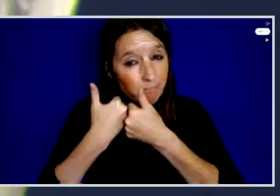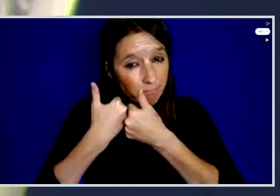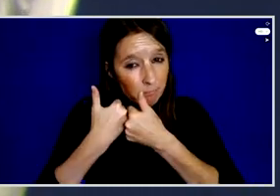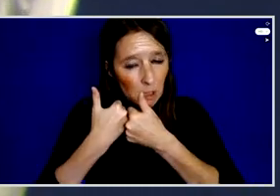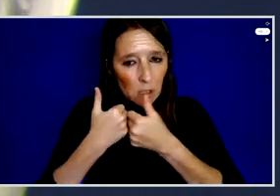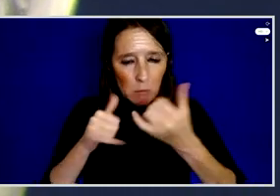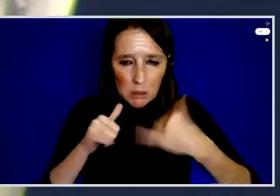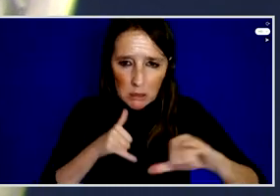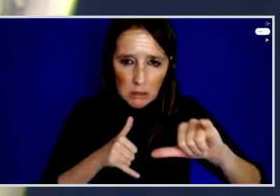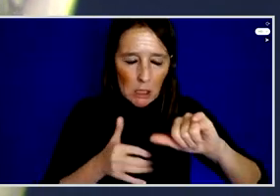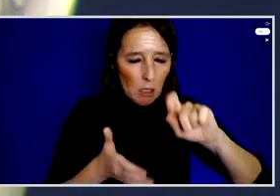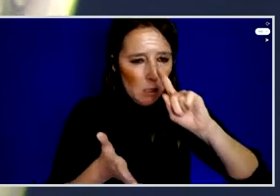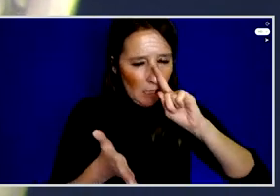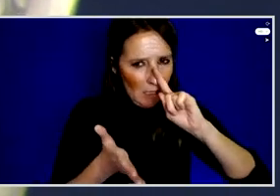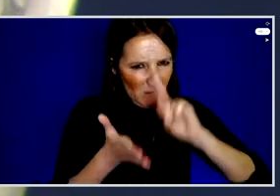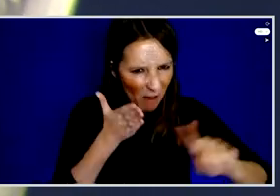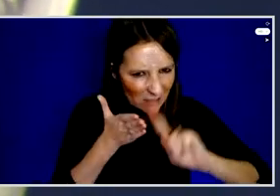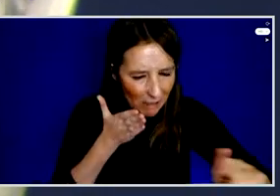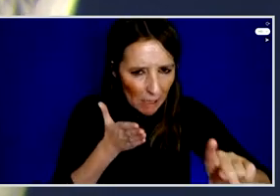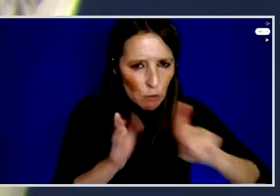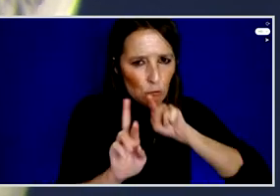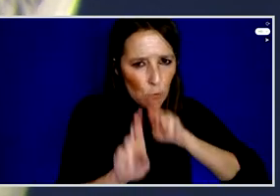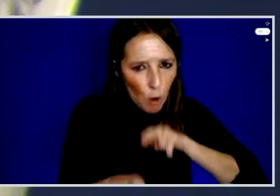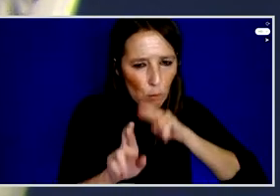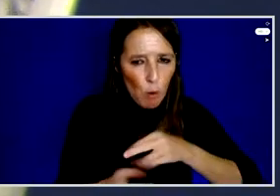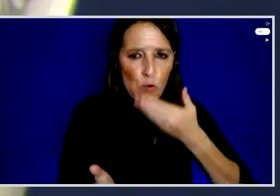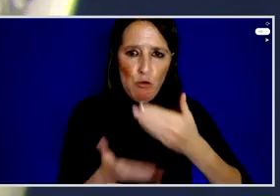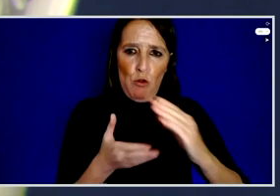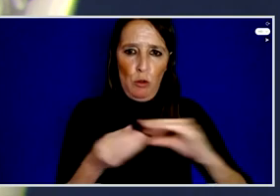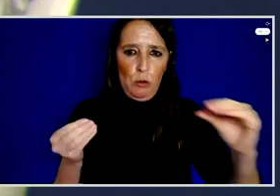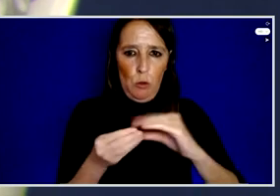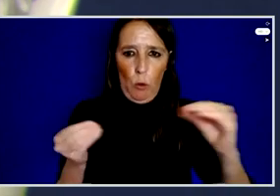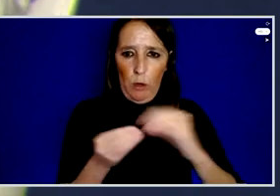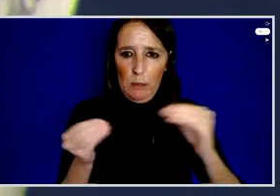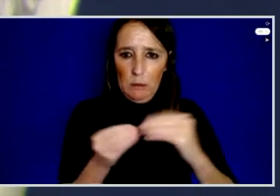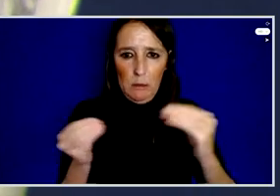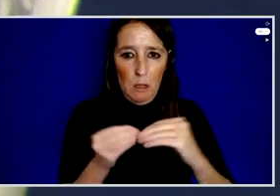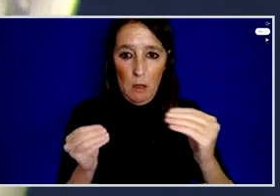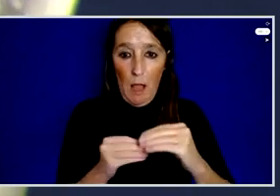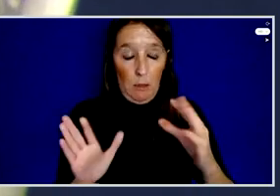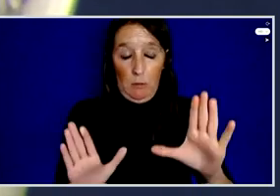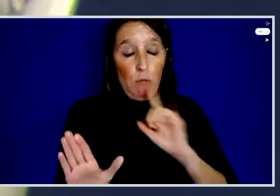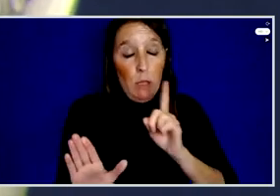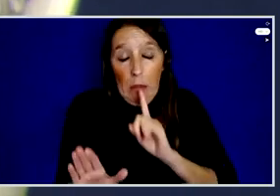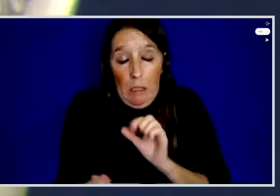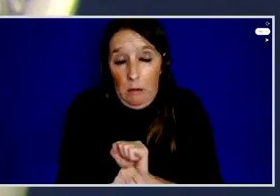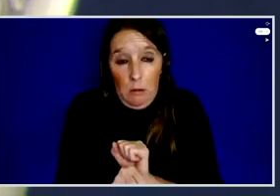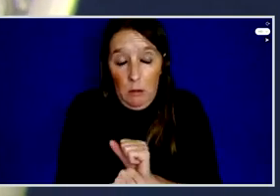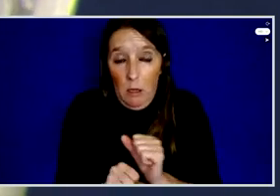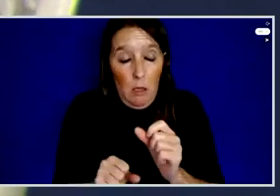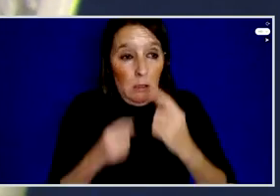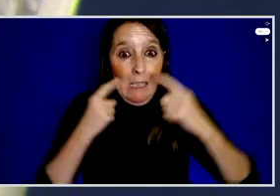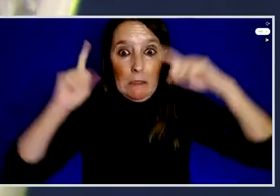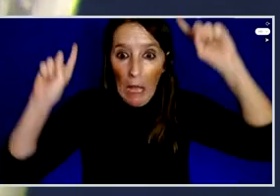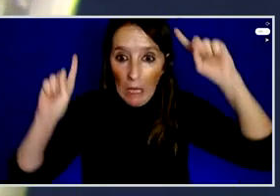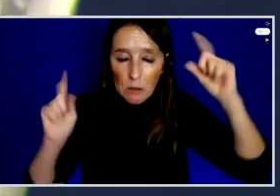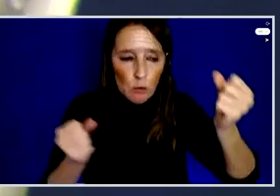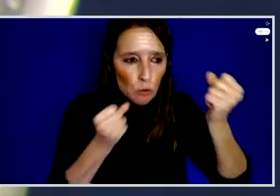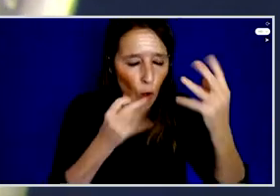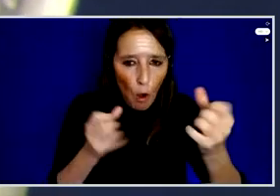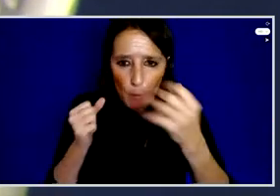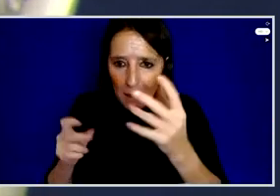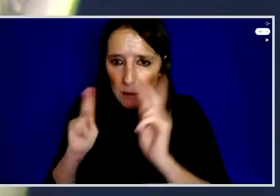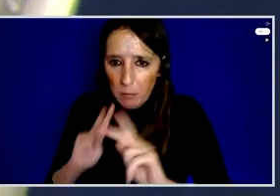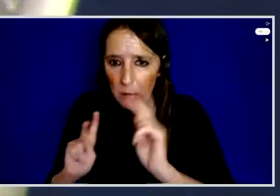so many good stories in the last years like never before in history, literally. It's like big success. there's like so many law enforcement